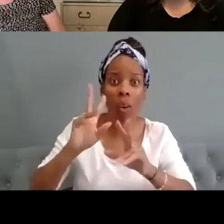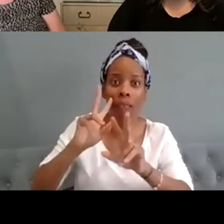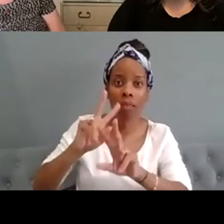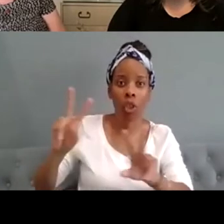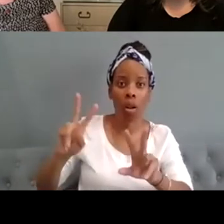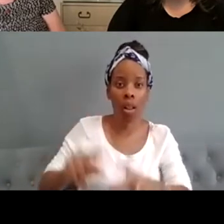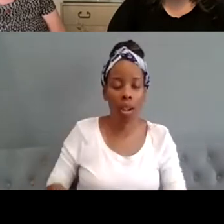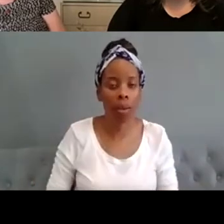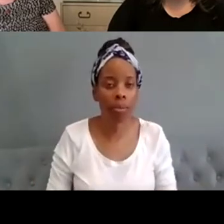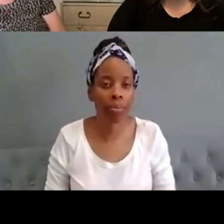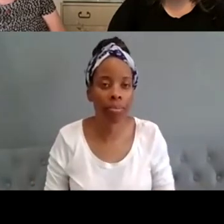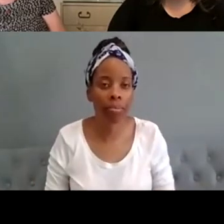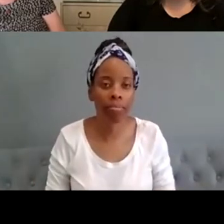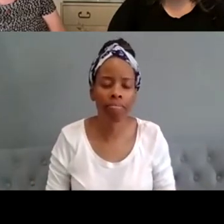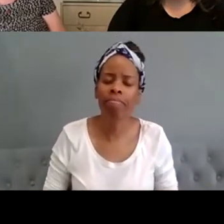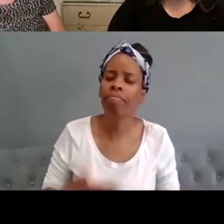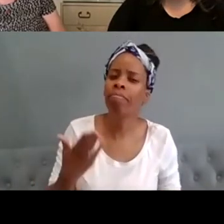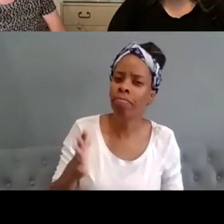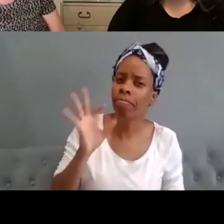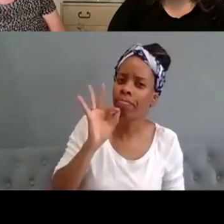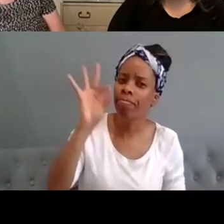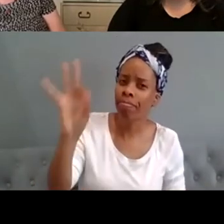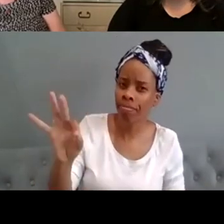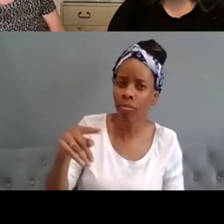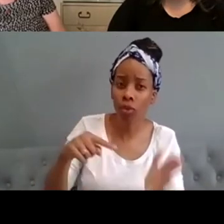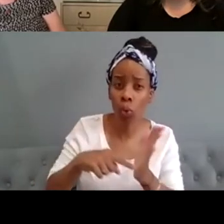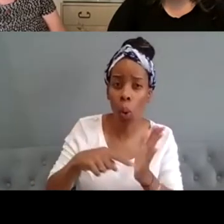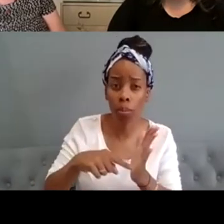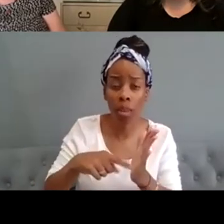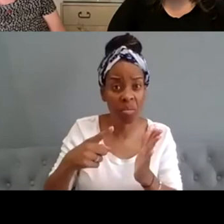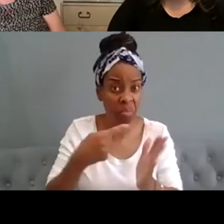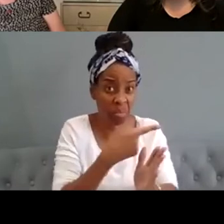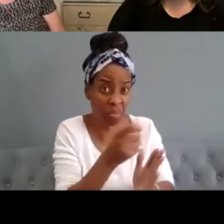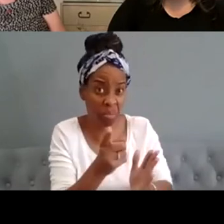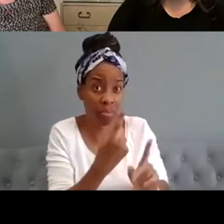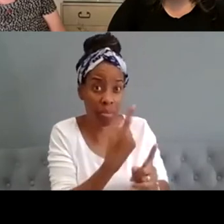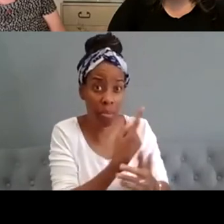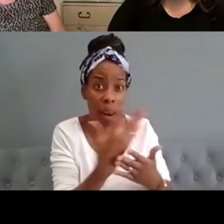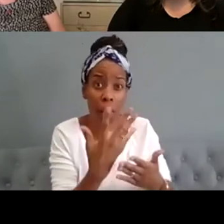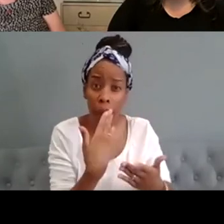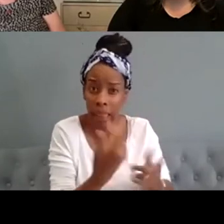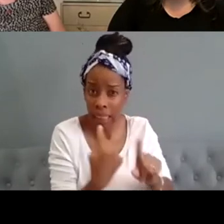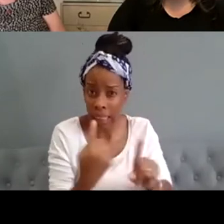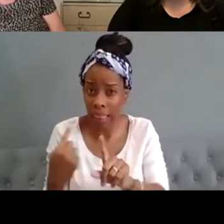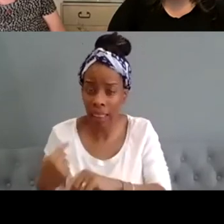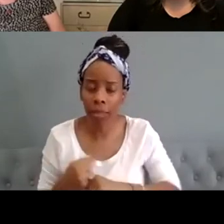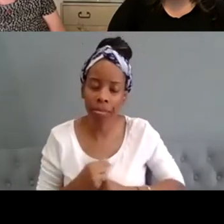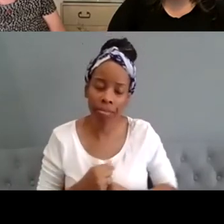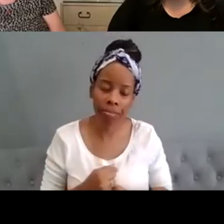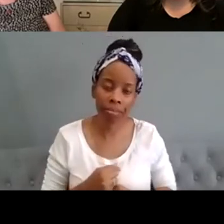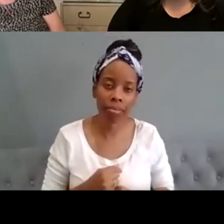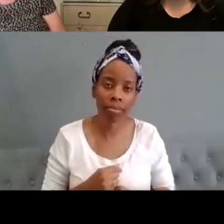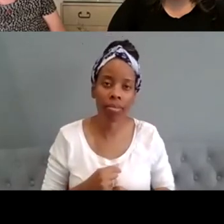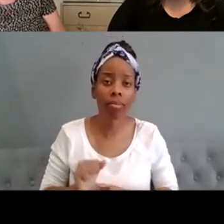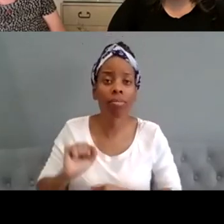thompson do you you feel um and i guess others can can respond to this as well do you feel like this support kind of structure that you